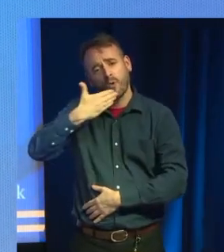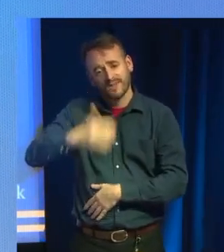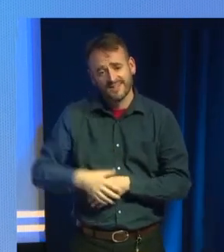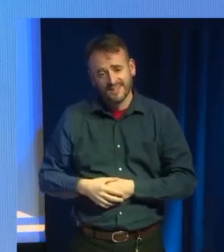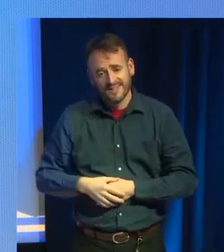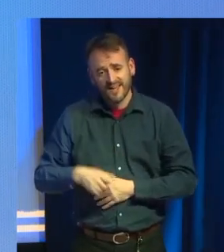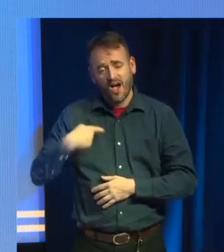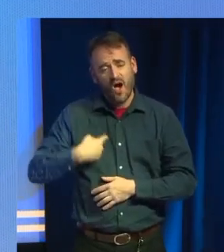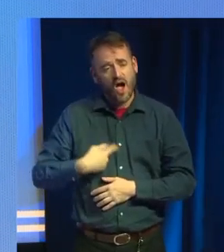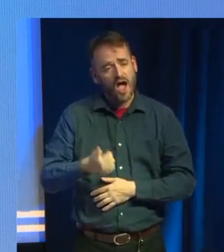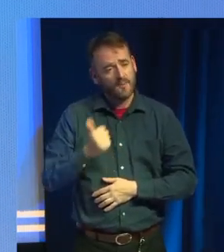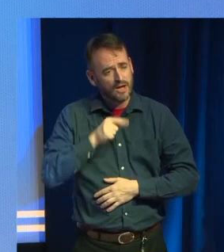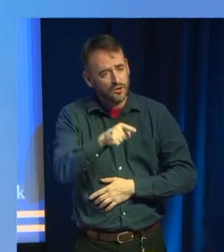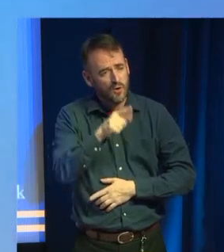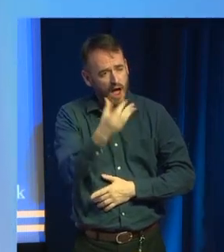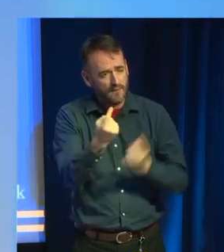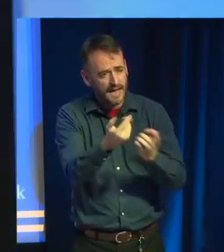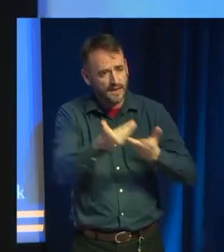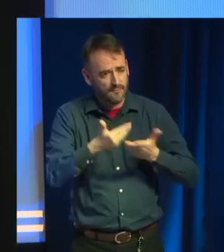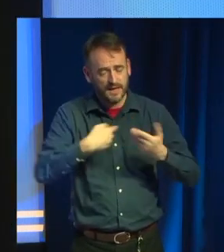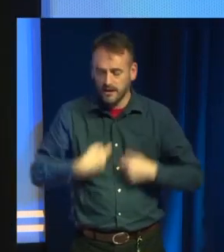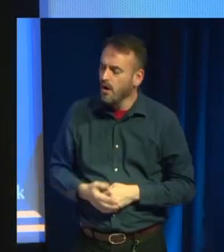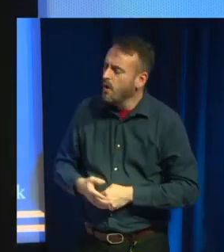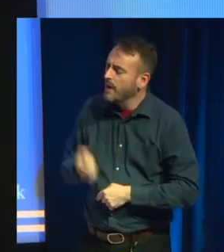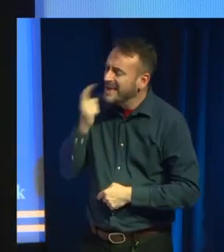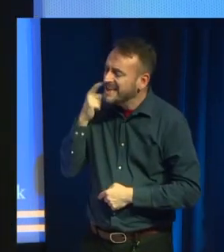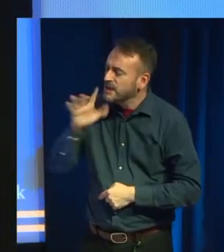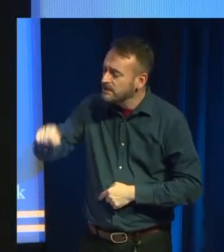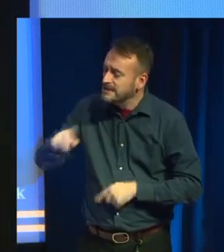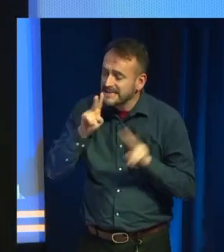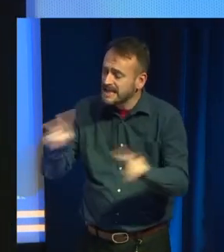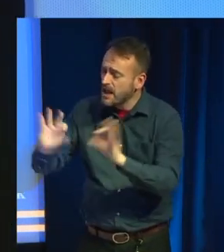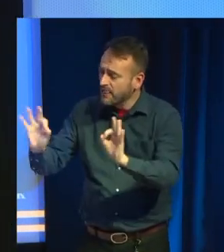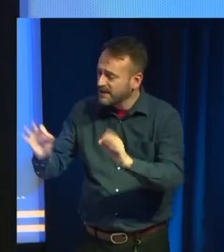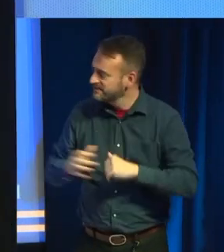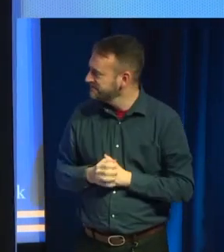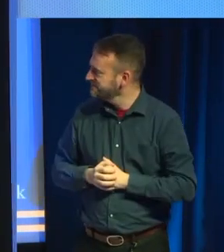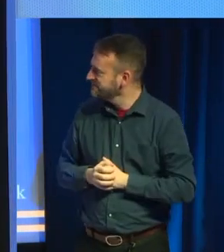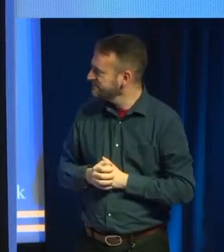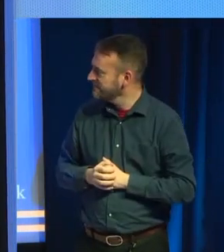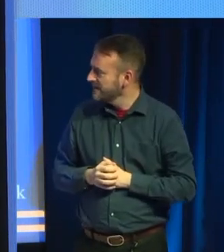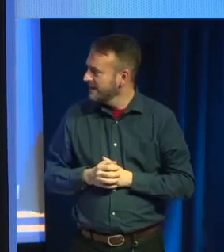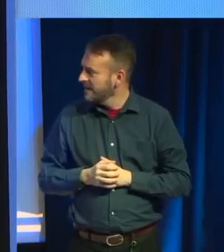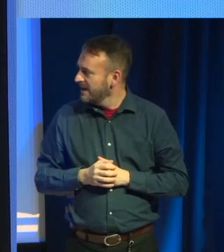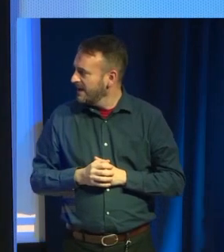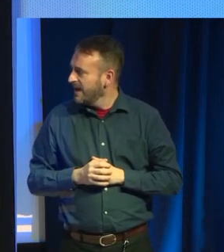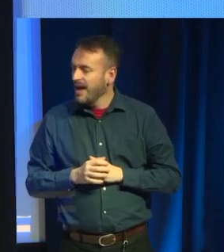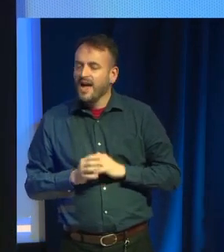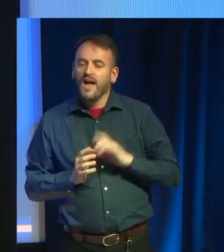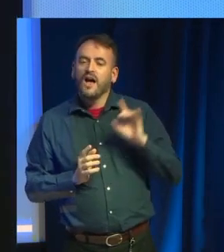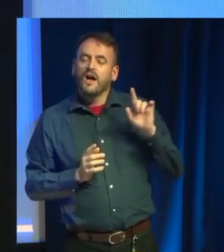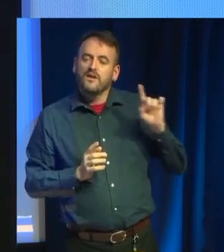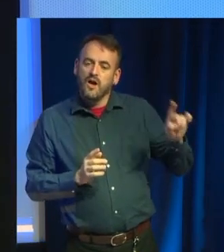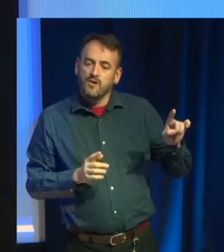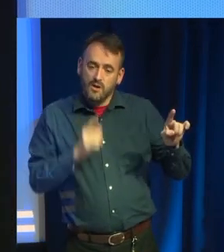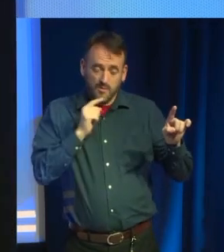got something to give me. That that yawn is also intentional. you can see nothing. Because of the surrealness, I was able to say, well, instead of getting a yawn sound